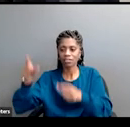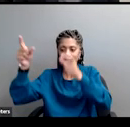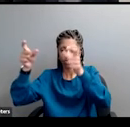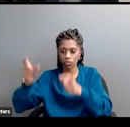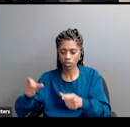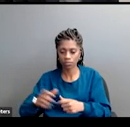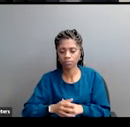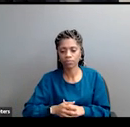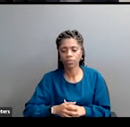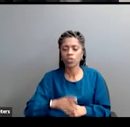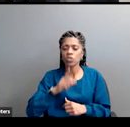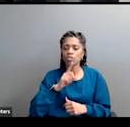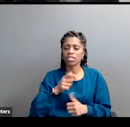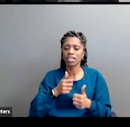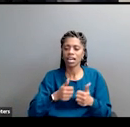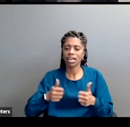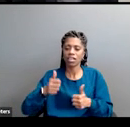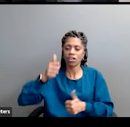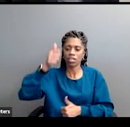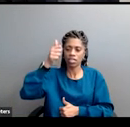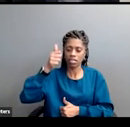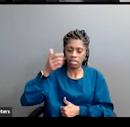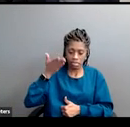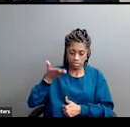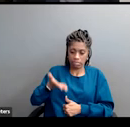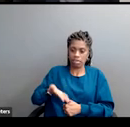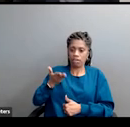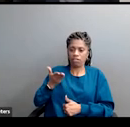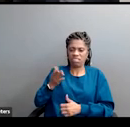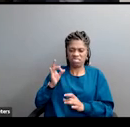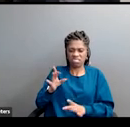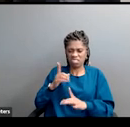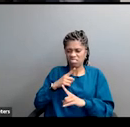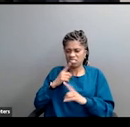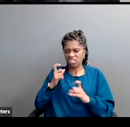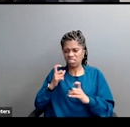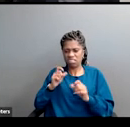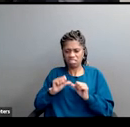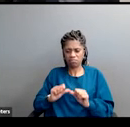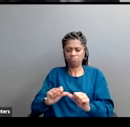other words, the hierarchy is there. It's virulent. It's vicious. It's pervasive.